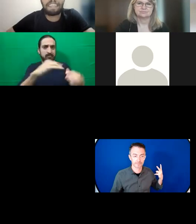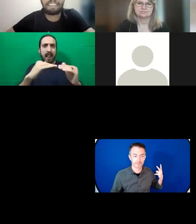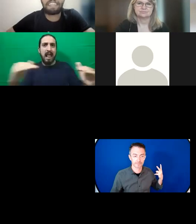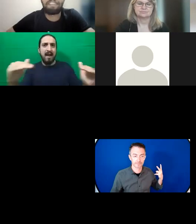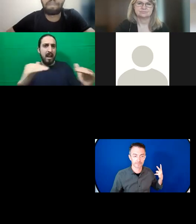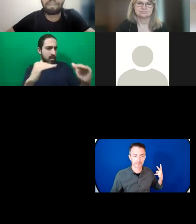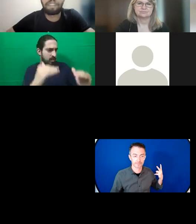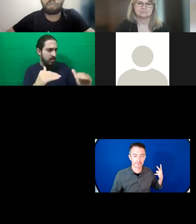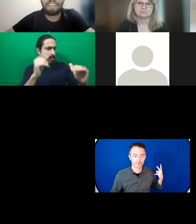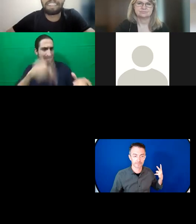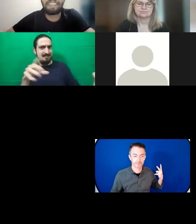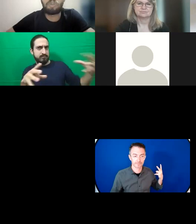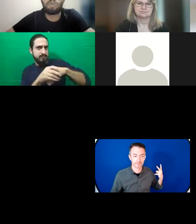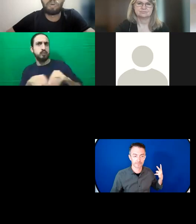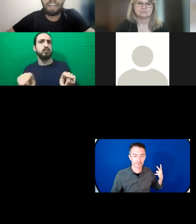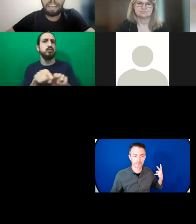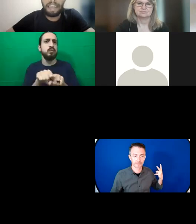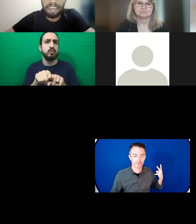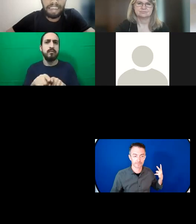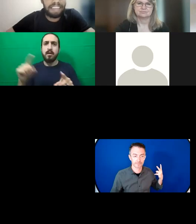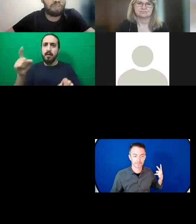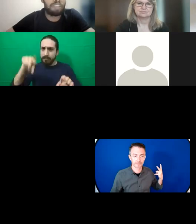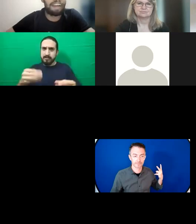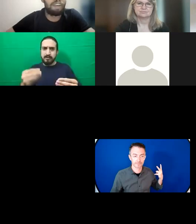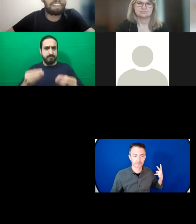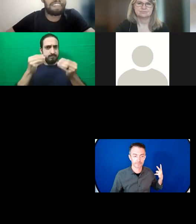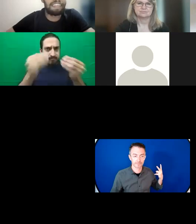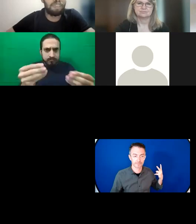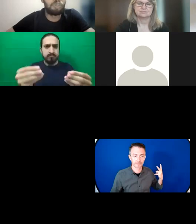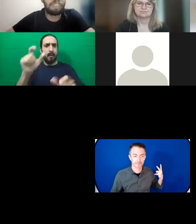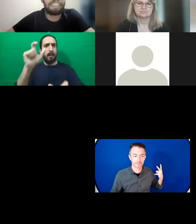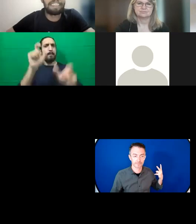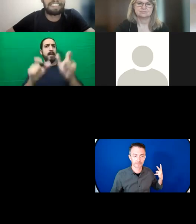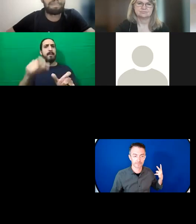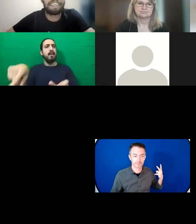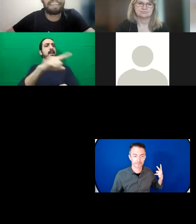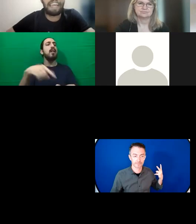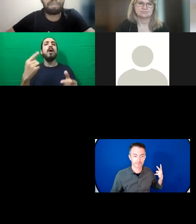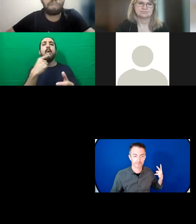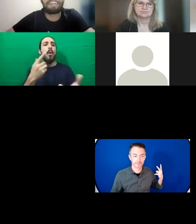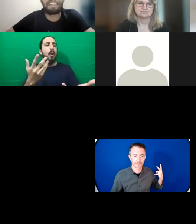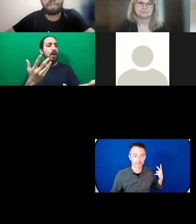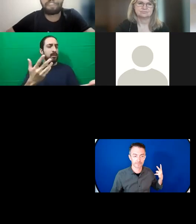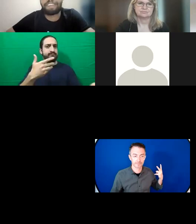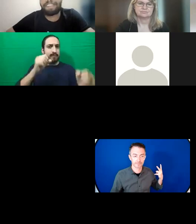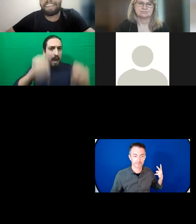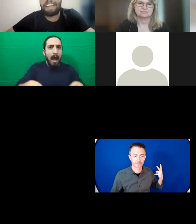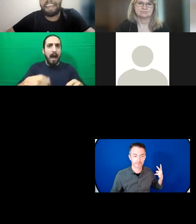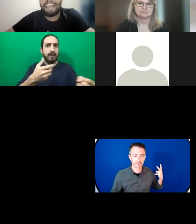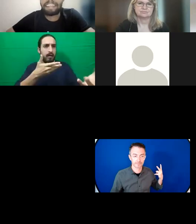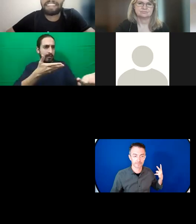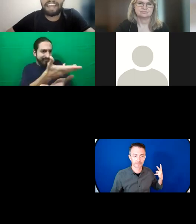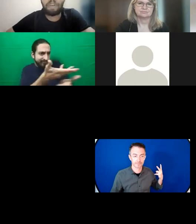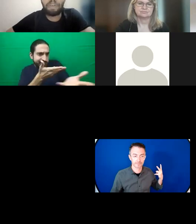provide a structured environment to listen to and engage with the adolescent and youth in the decision making and political process